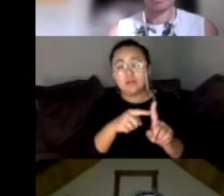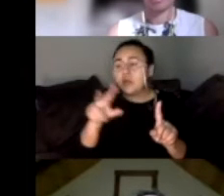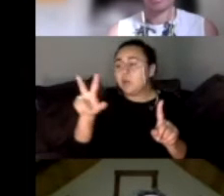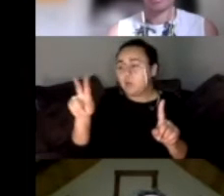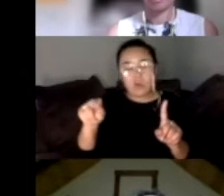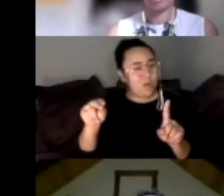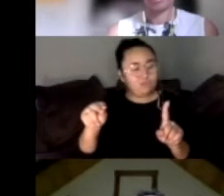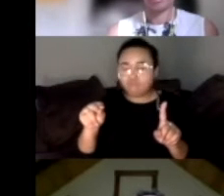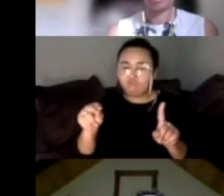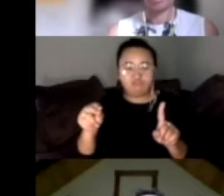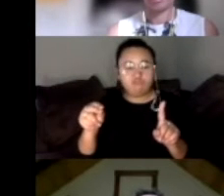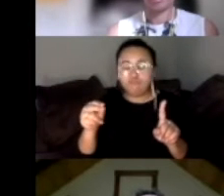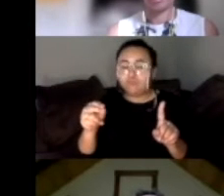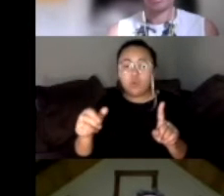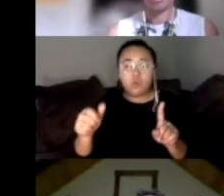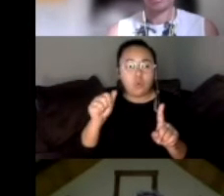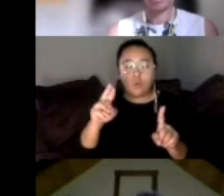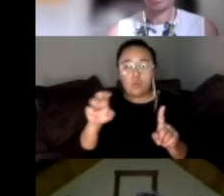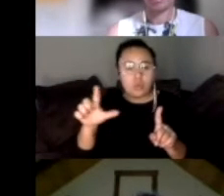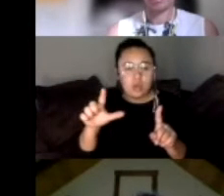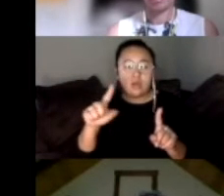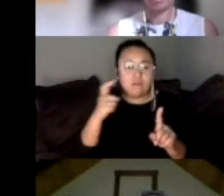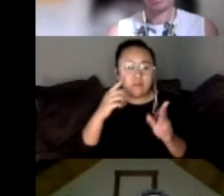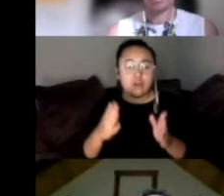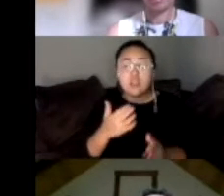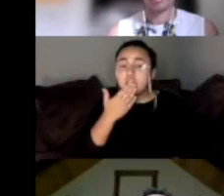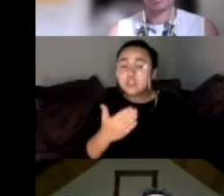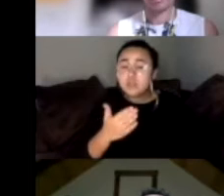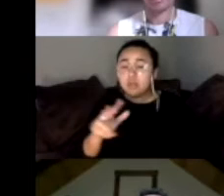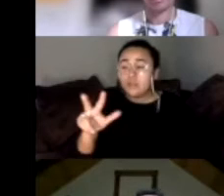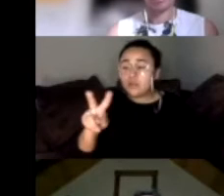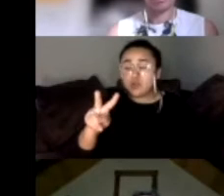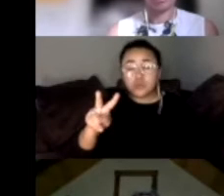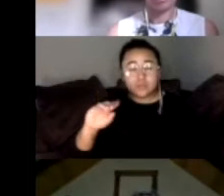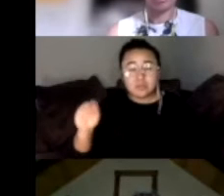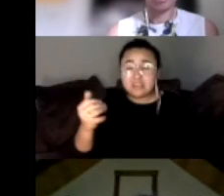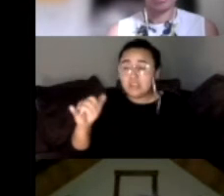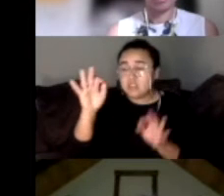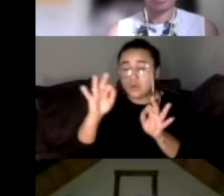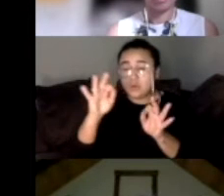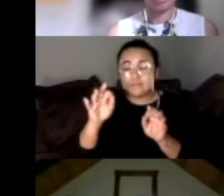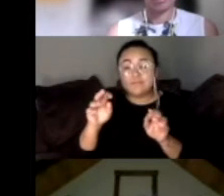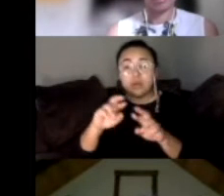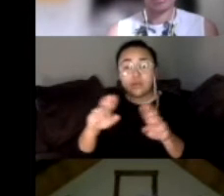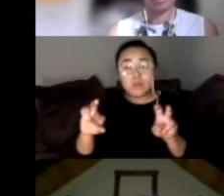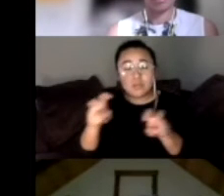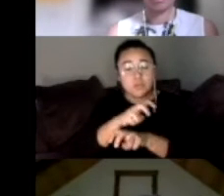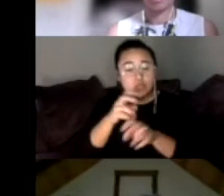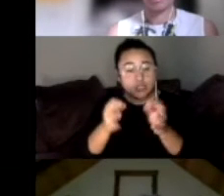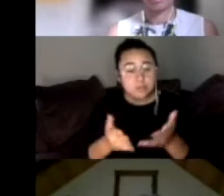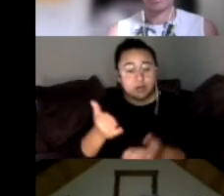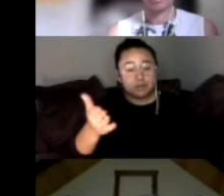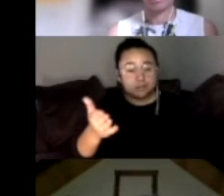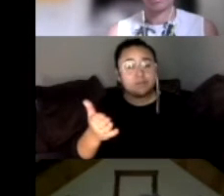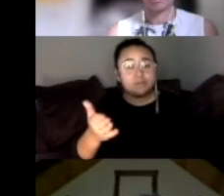not recall the governor. So that's good. But 32% still don't know. So that's one of the categories that I think that